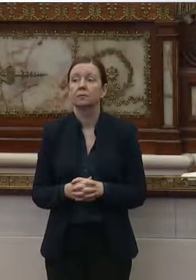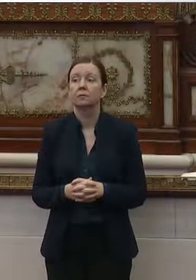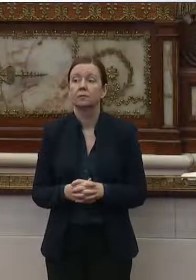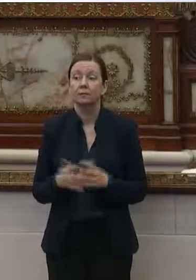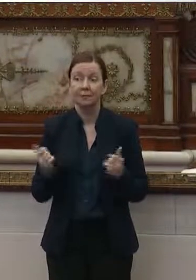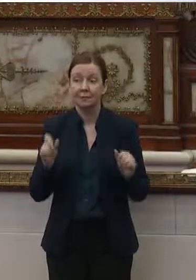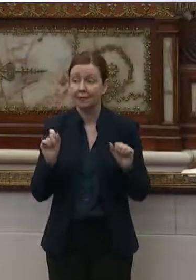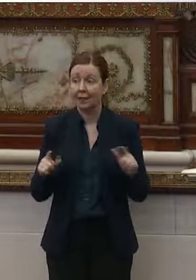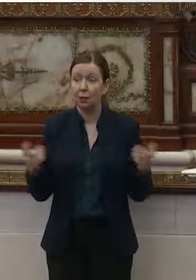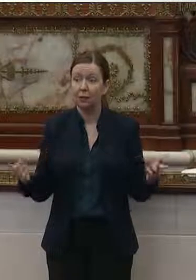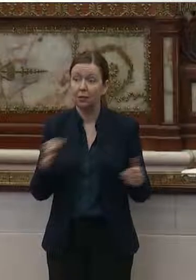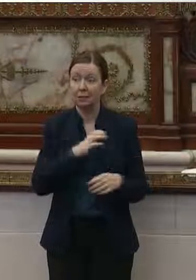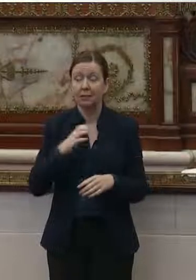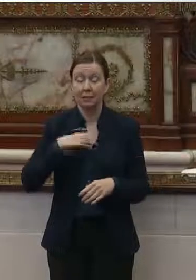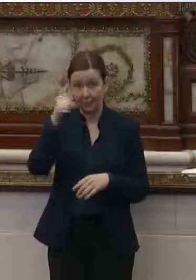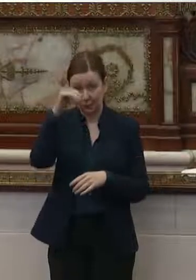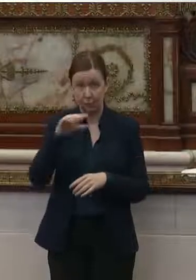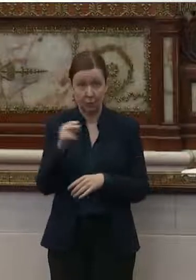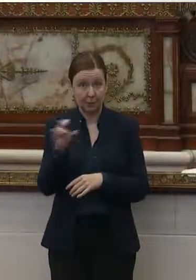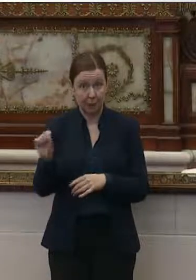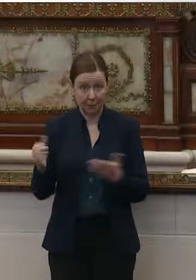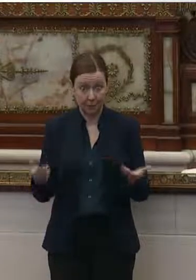Do questions, Councilman Thomas?